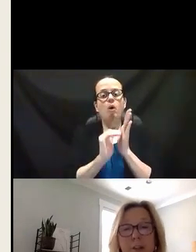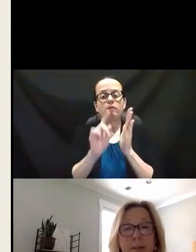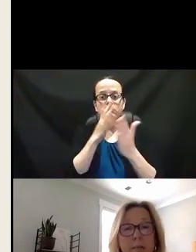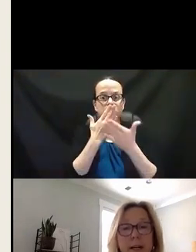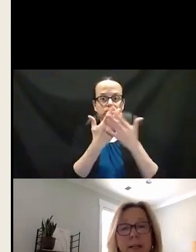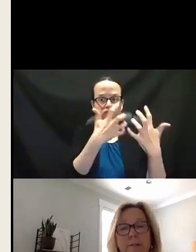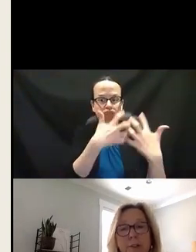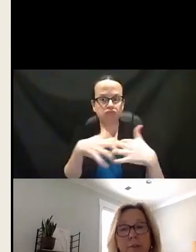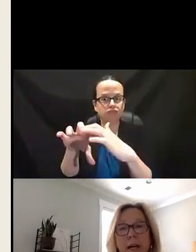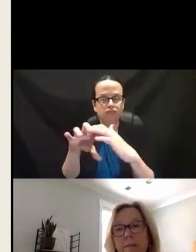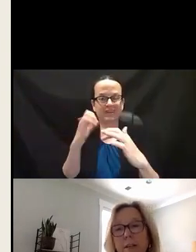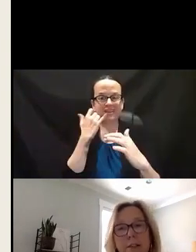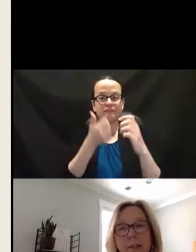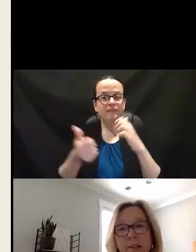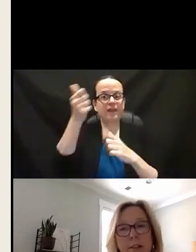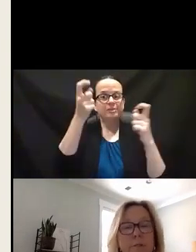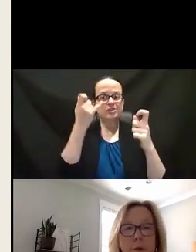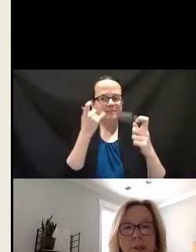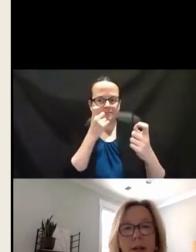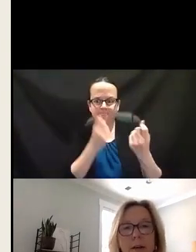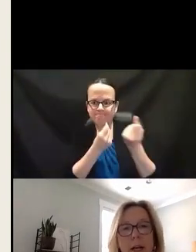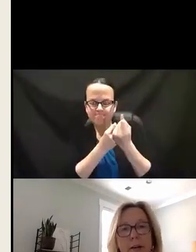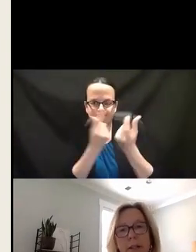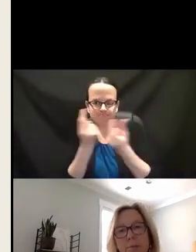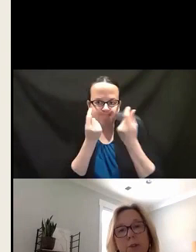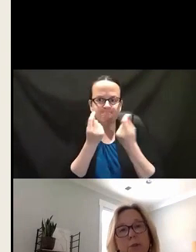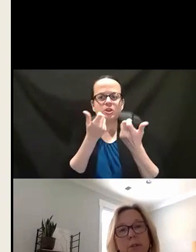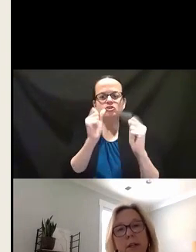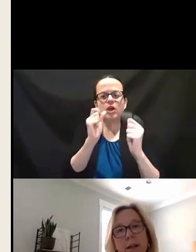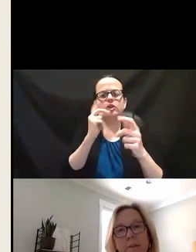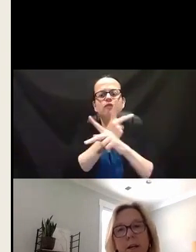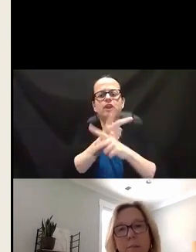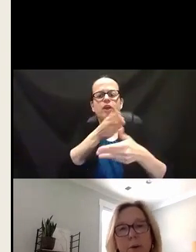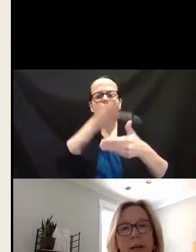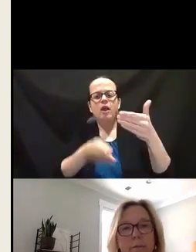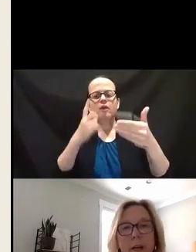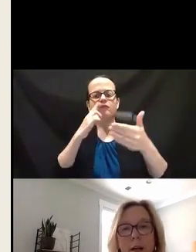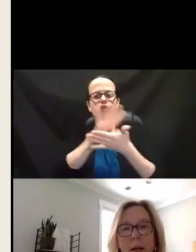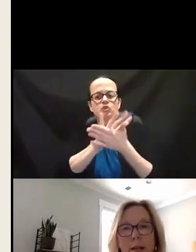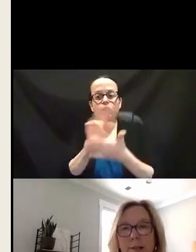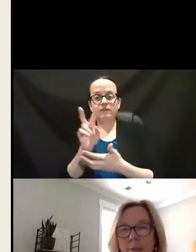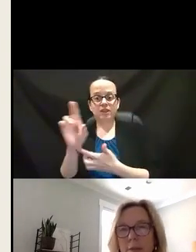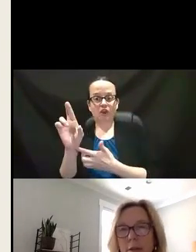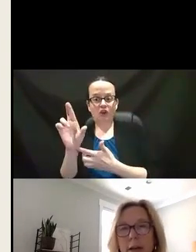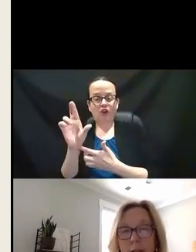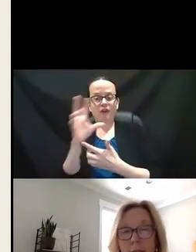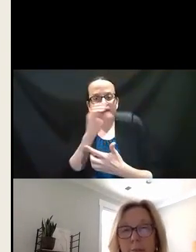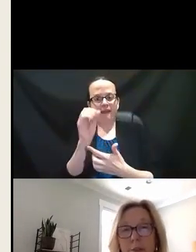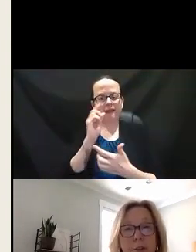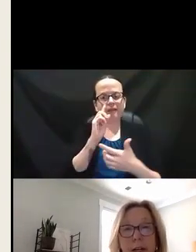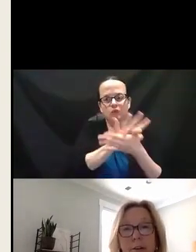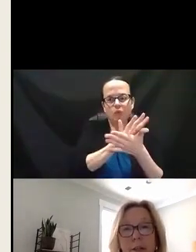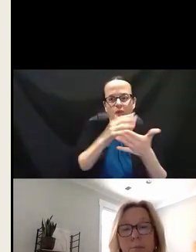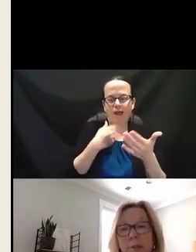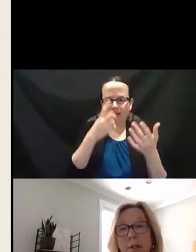administrative buy-in if you don't have it is to focus on outcomes. School and VR both have similar outcomes,